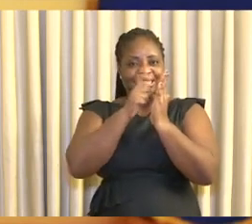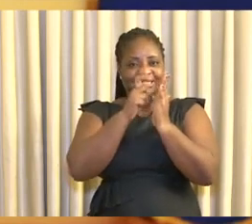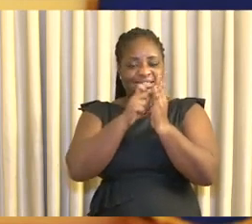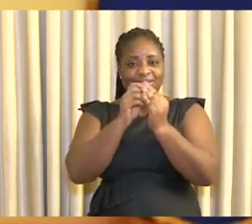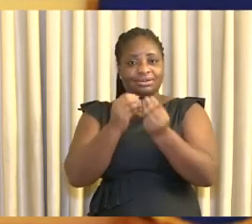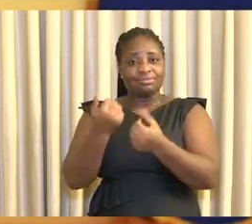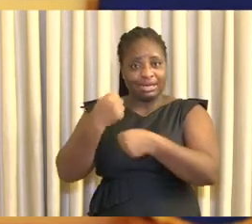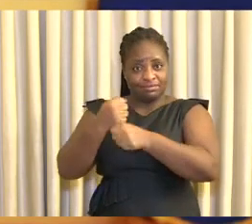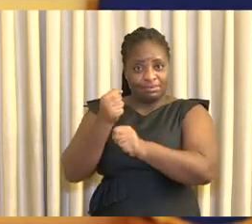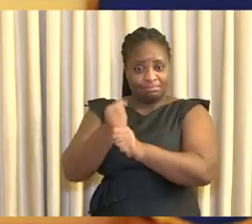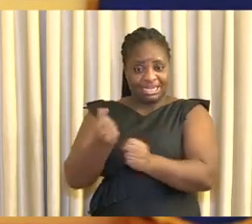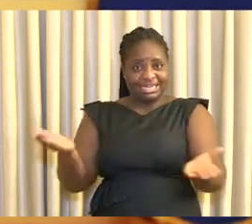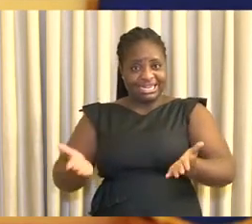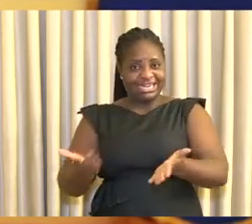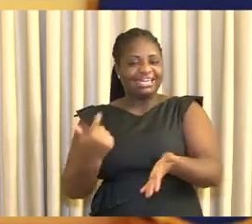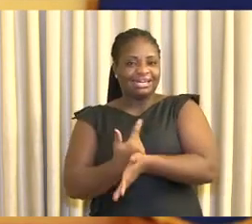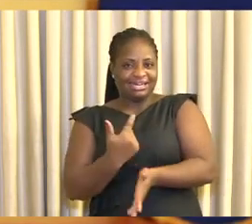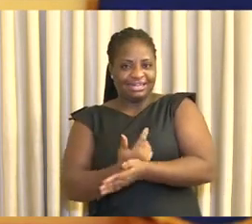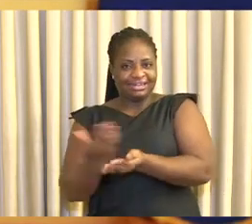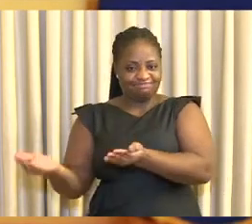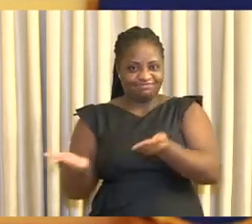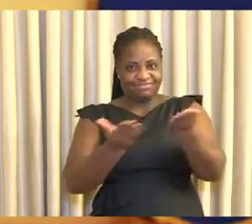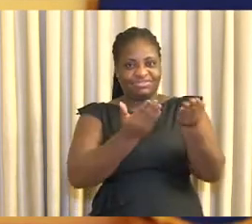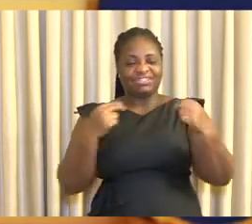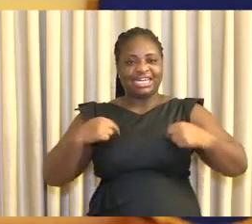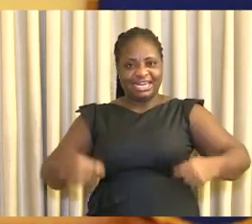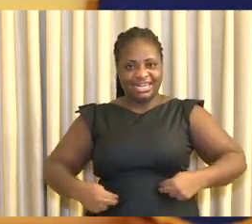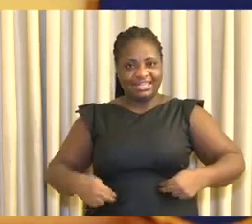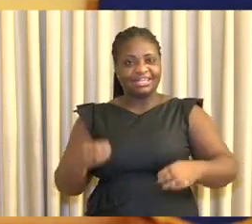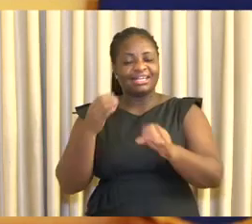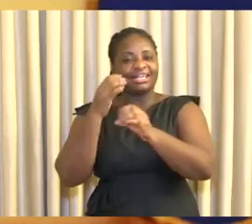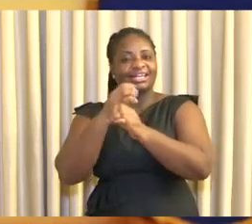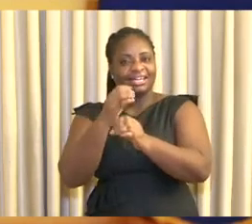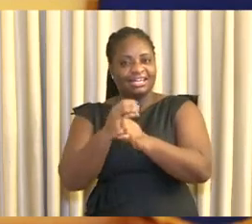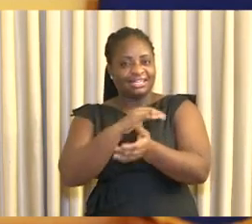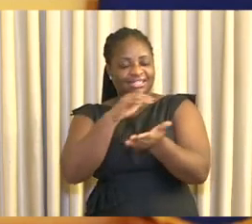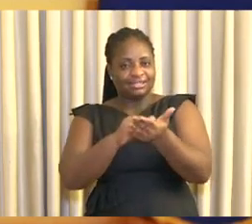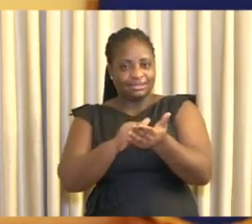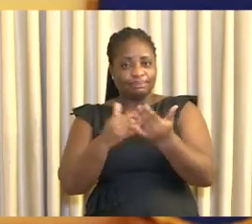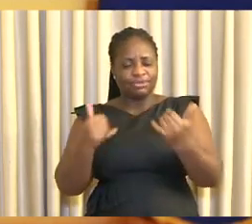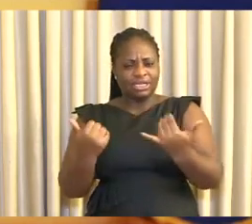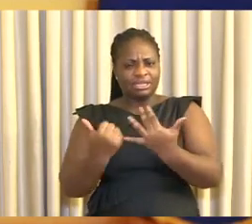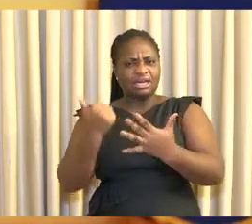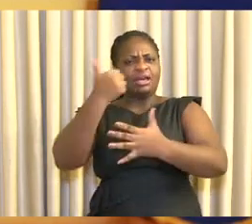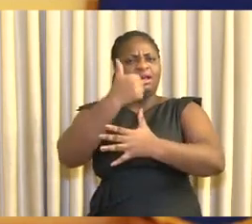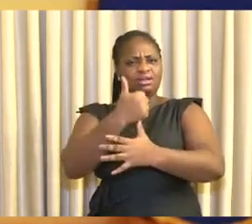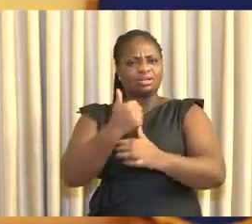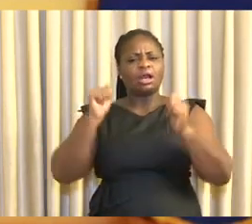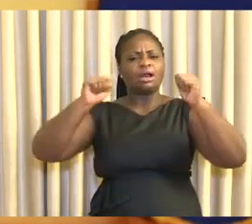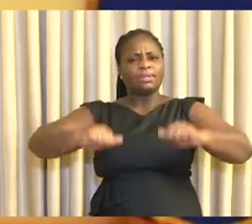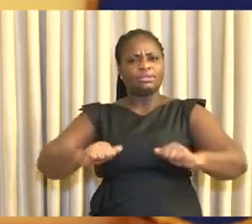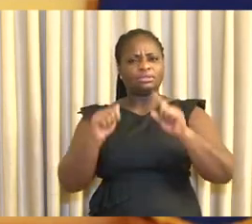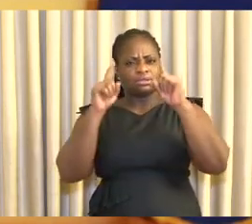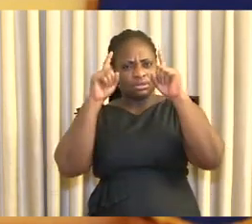also been produced locally and delivered to our health facilities. The enhancement of our capacity to test